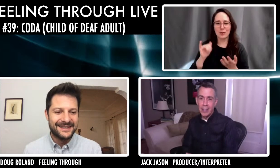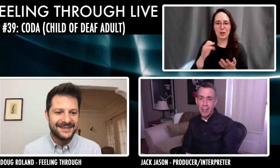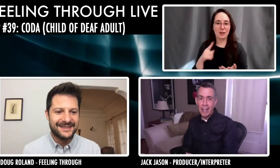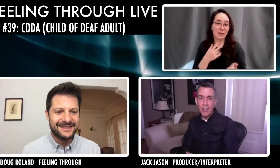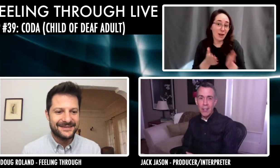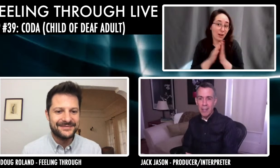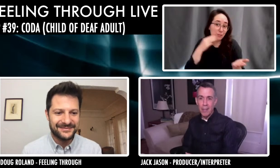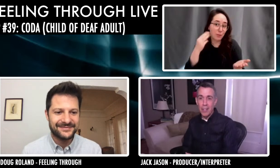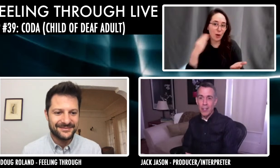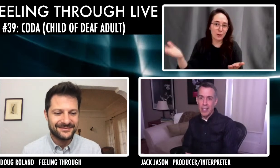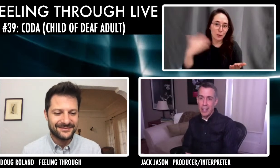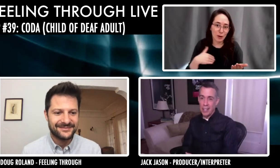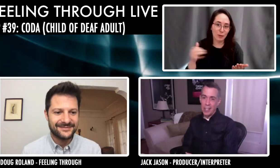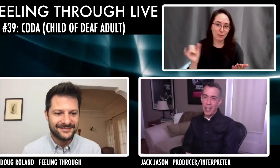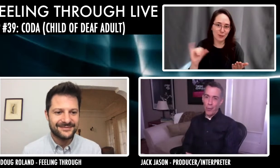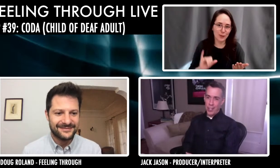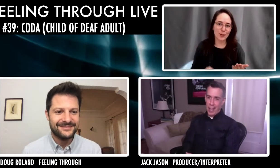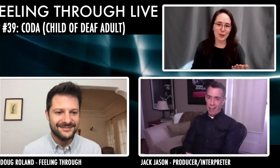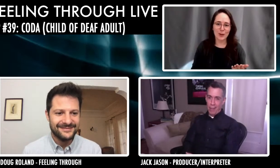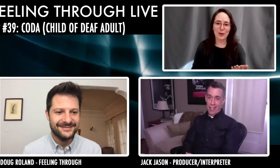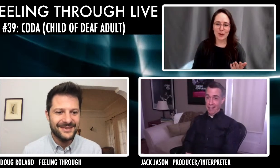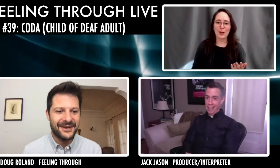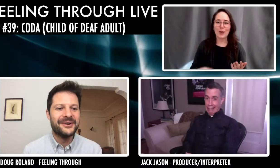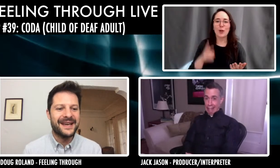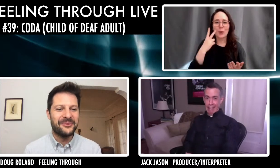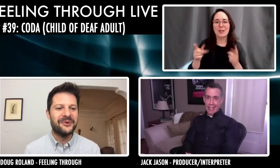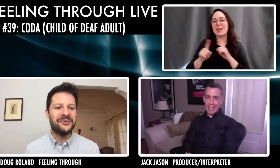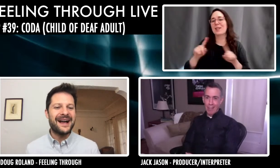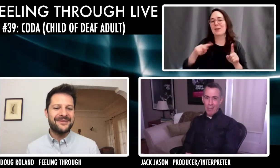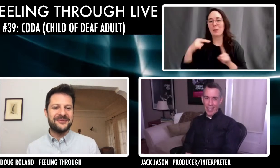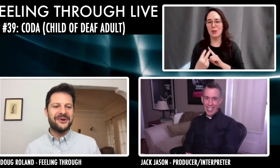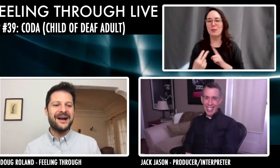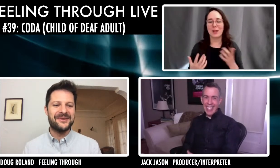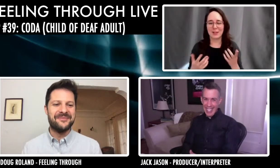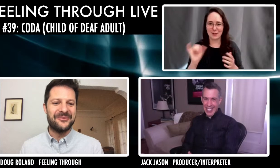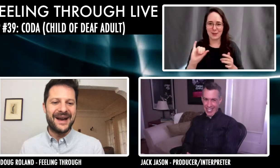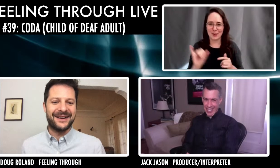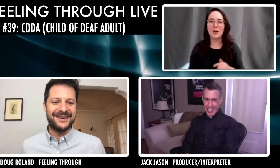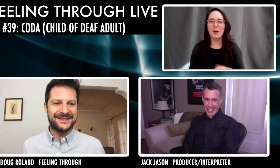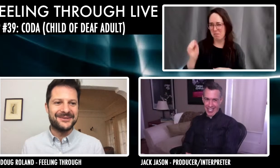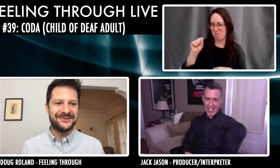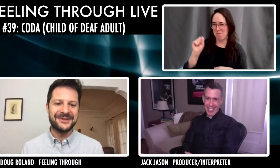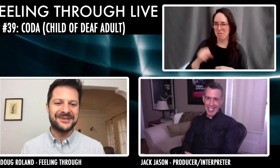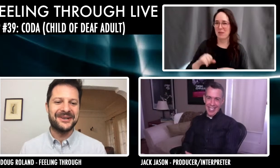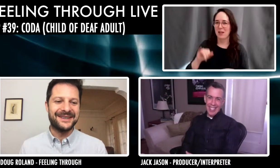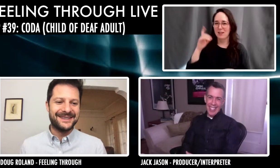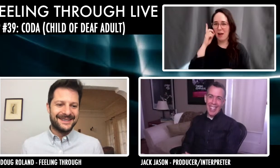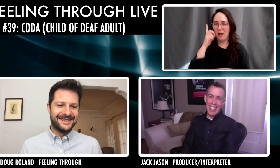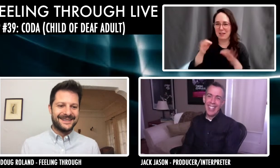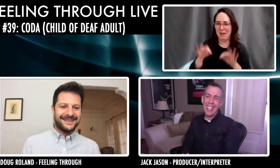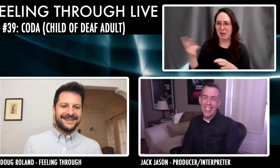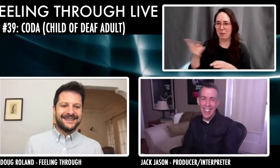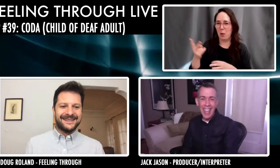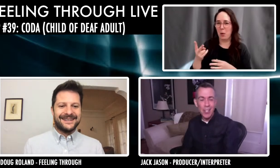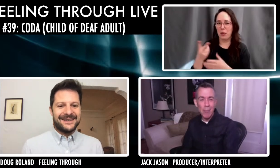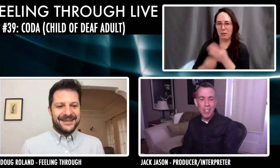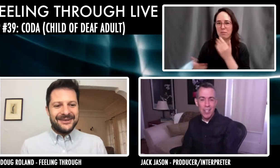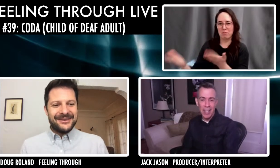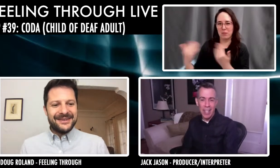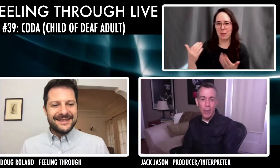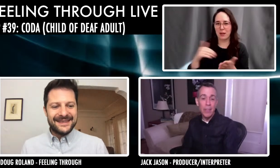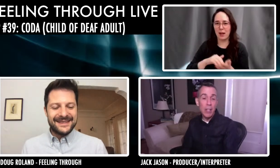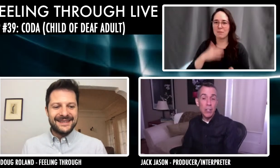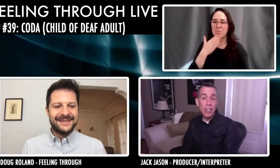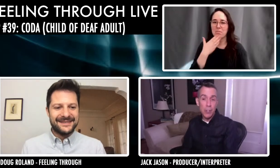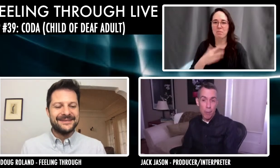show, and then you'll see, you'll see the different side of me. Oh yeah. We'll, we'll have you, we'll have you both back on soon for sure. Thank you so much,